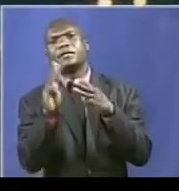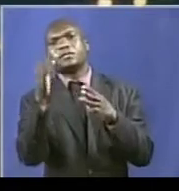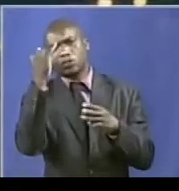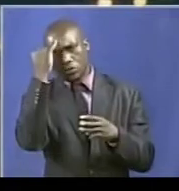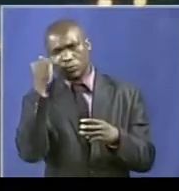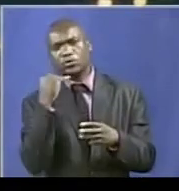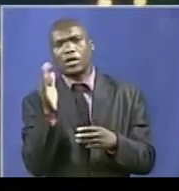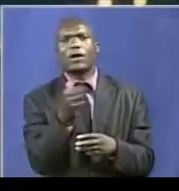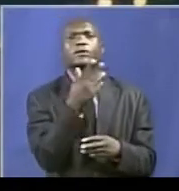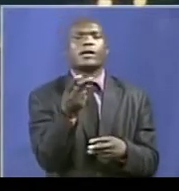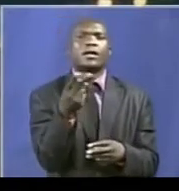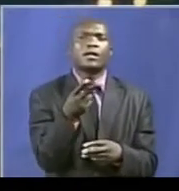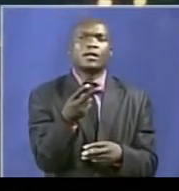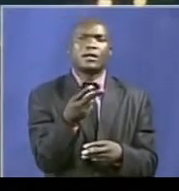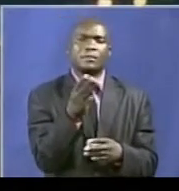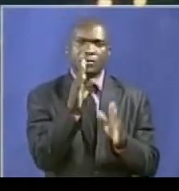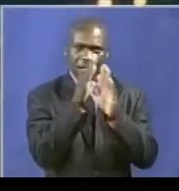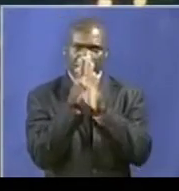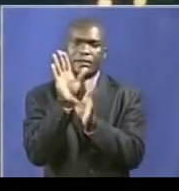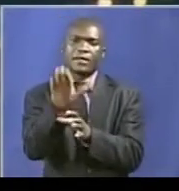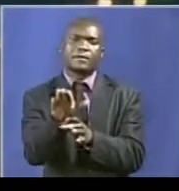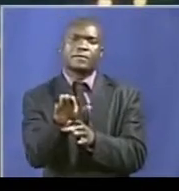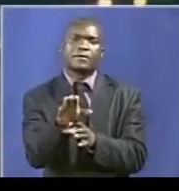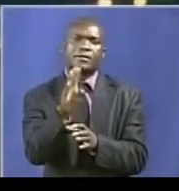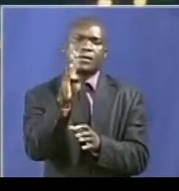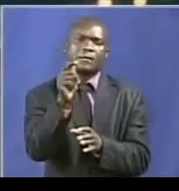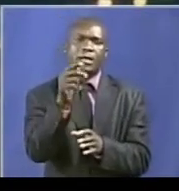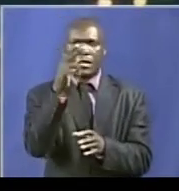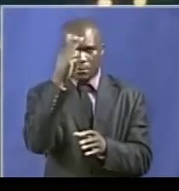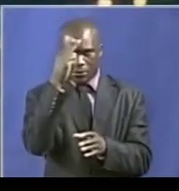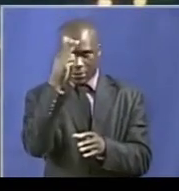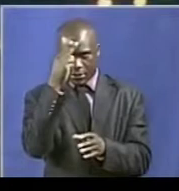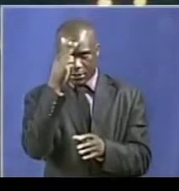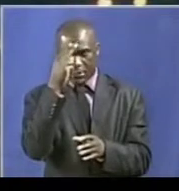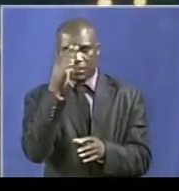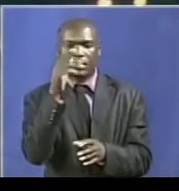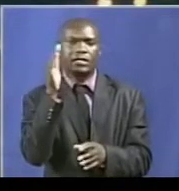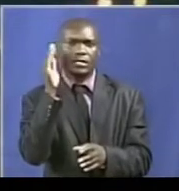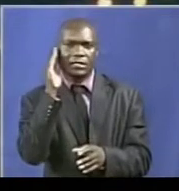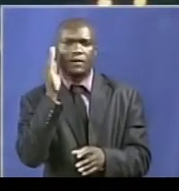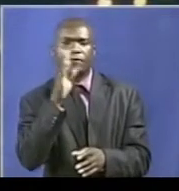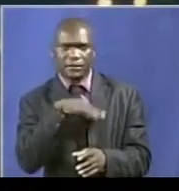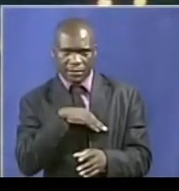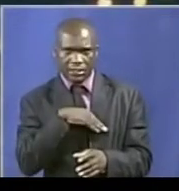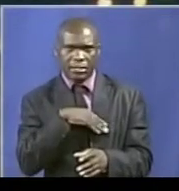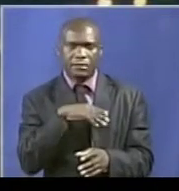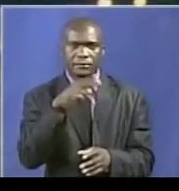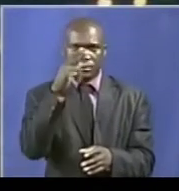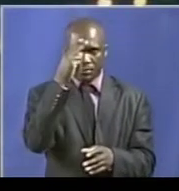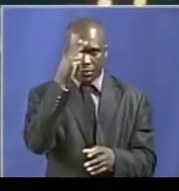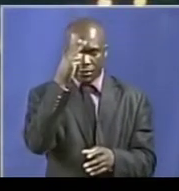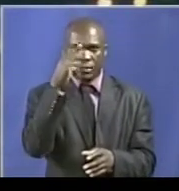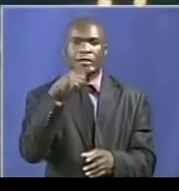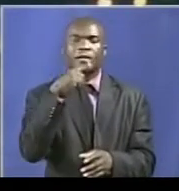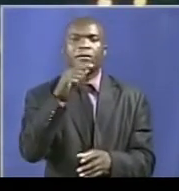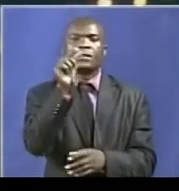Vice President. Meanwhile, police have confirmed receiving the report. Police spokesperson, Senior Assistant